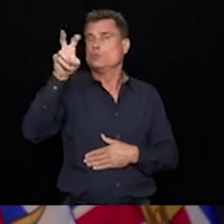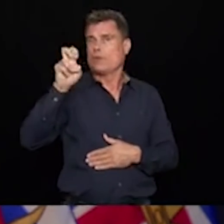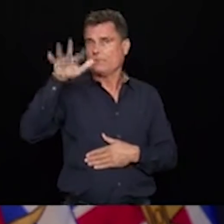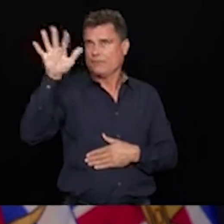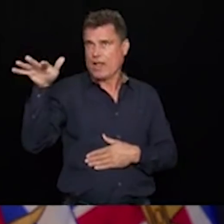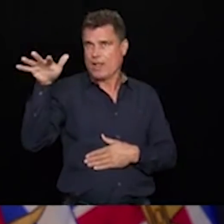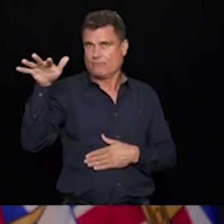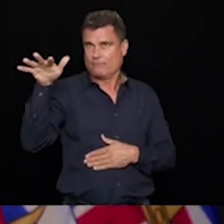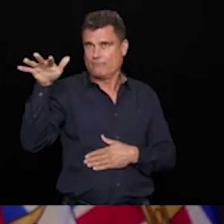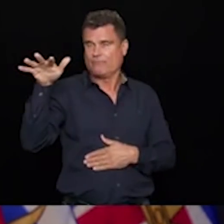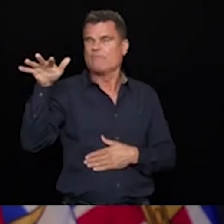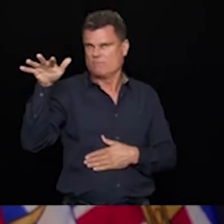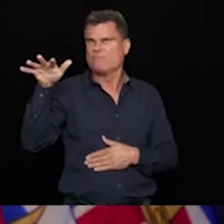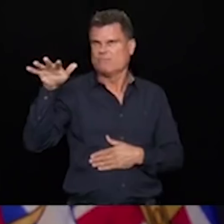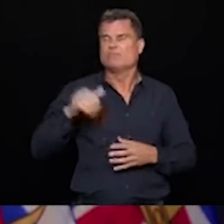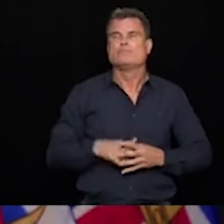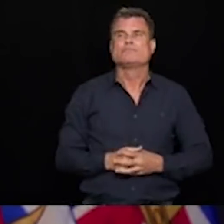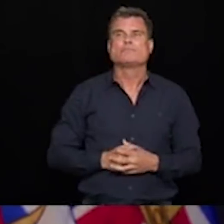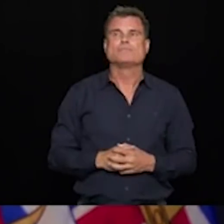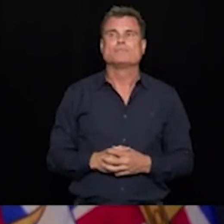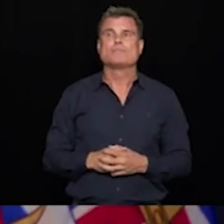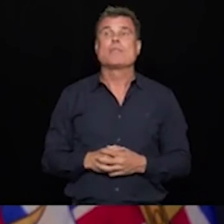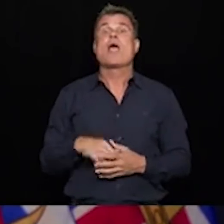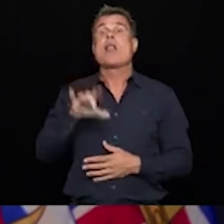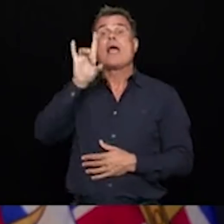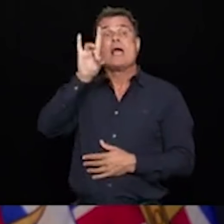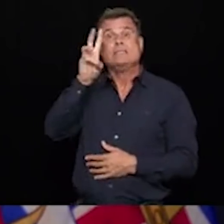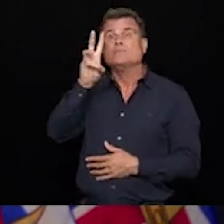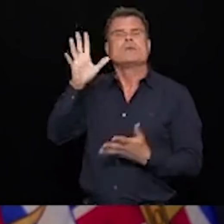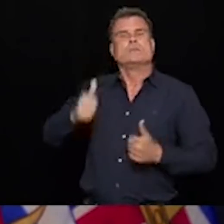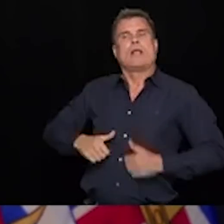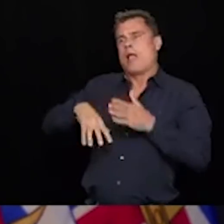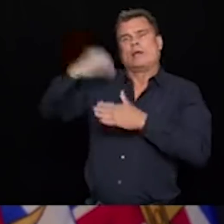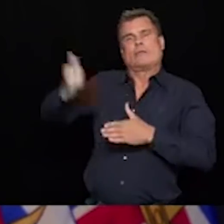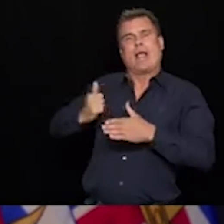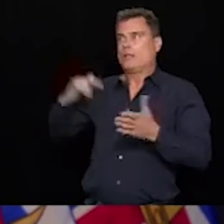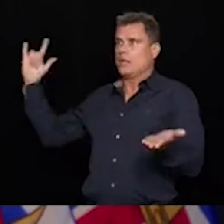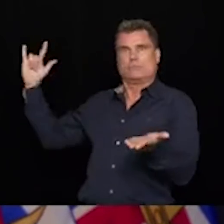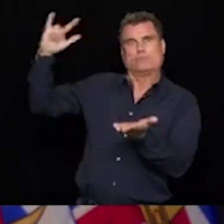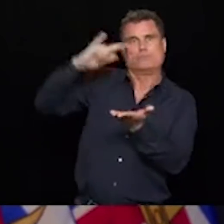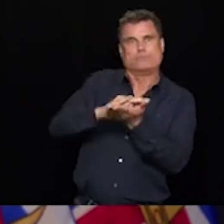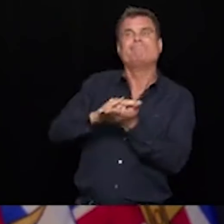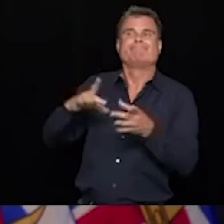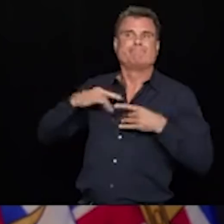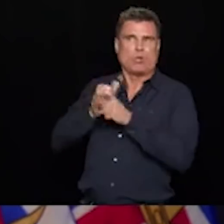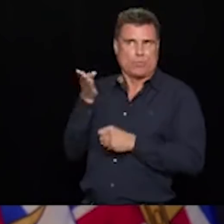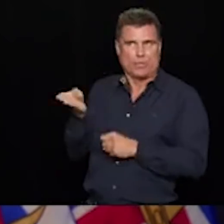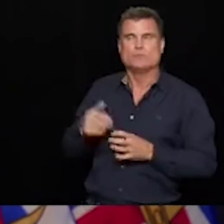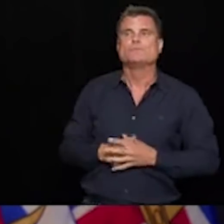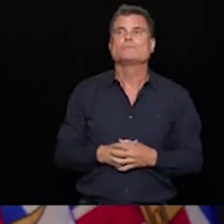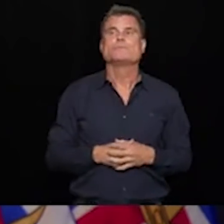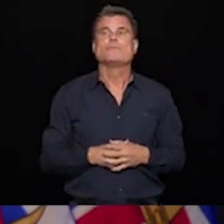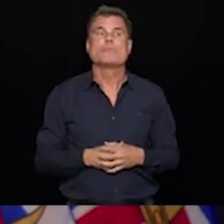reside outside of Canada. We have 1,987 active cases today across